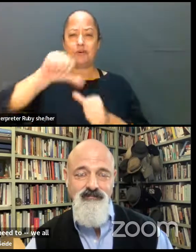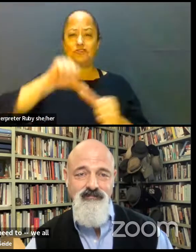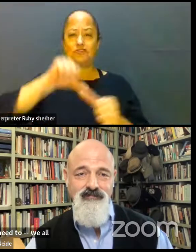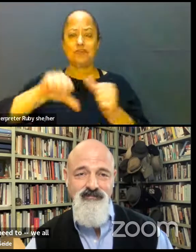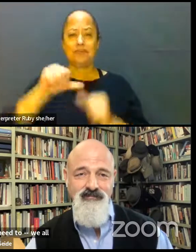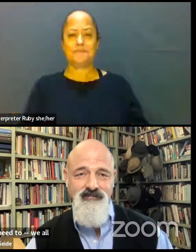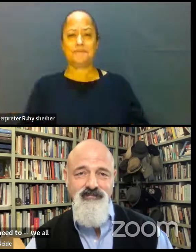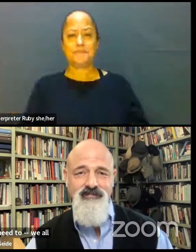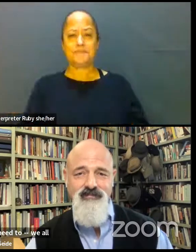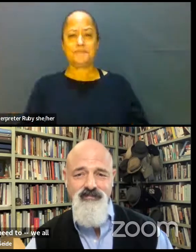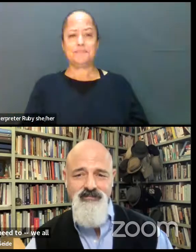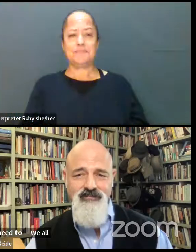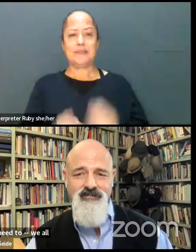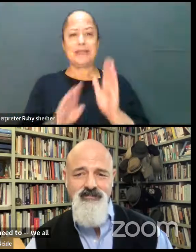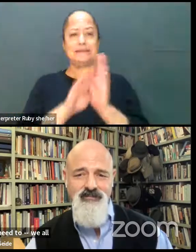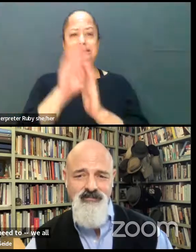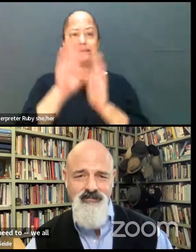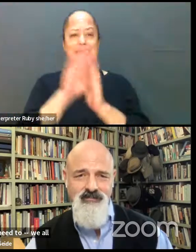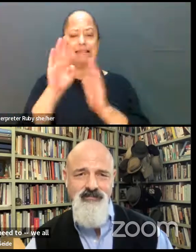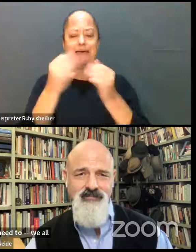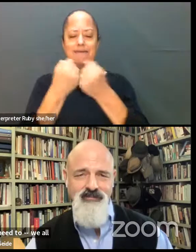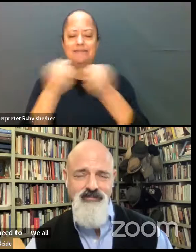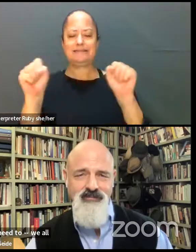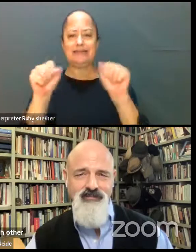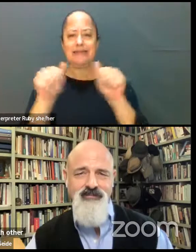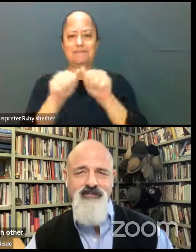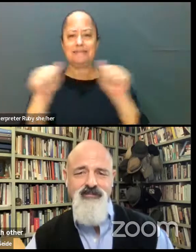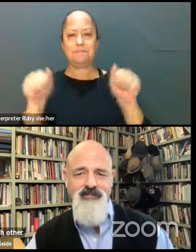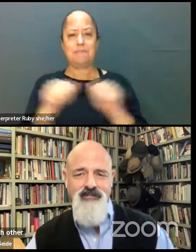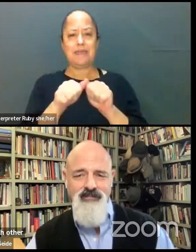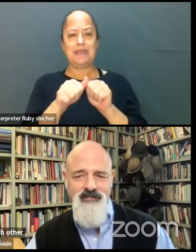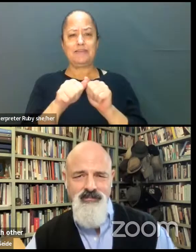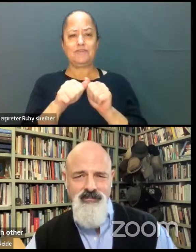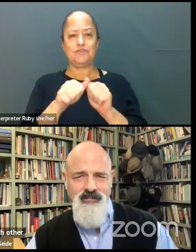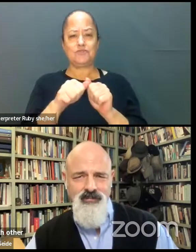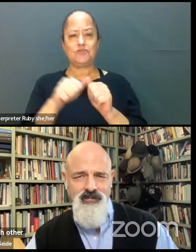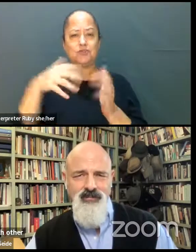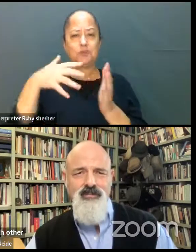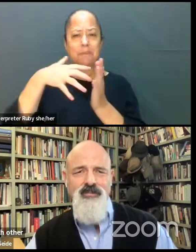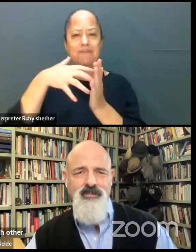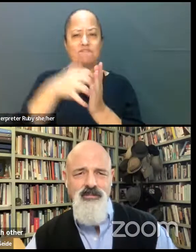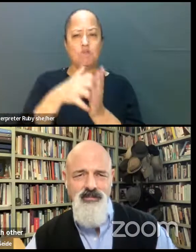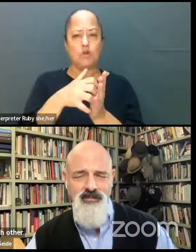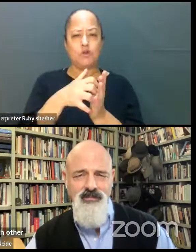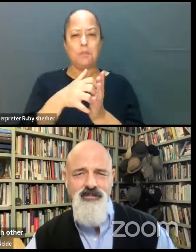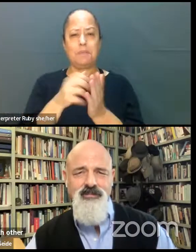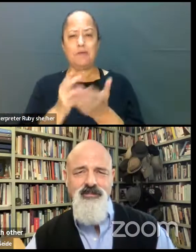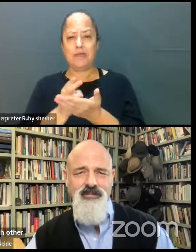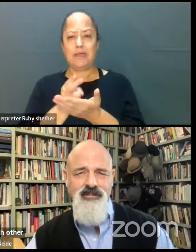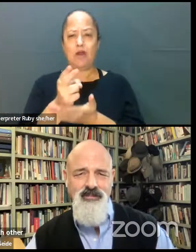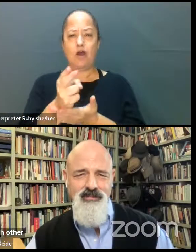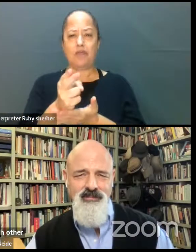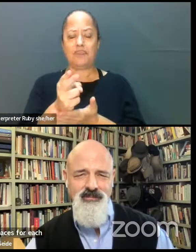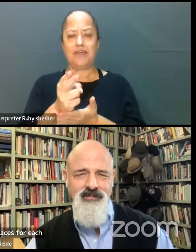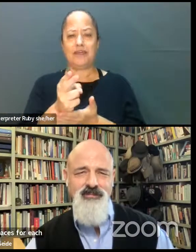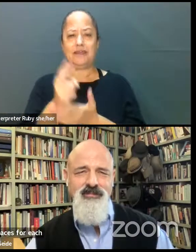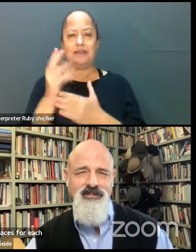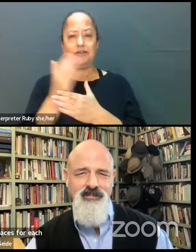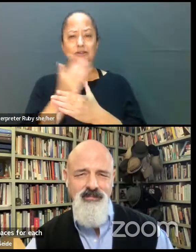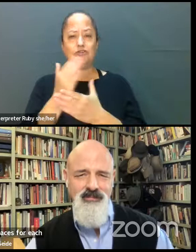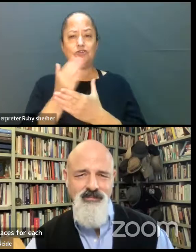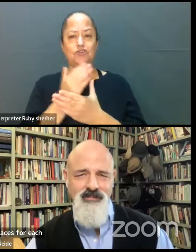develop those safe spaces for each other to be vulnerable, to be authentic, to share,